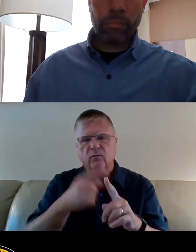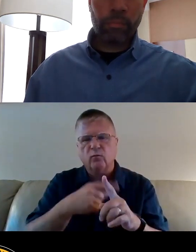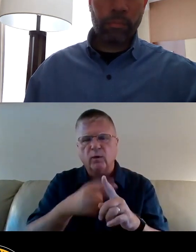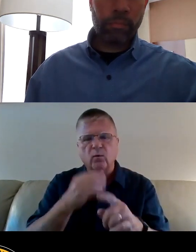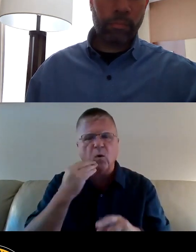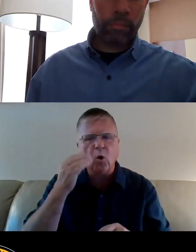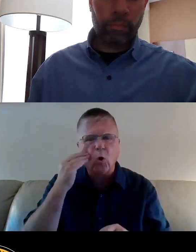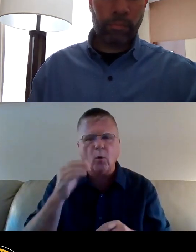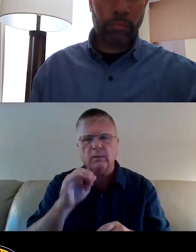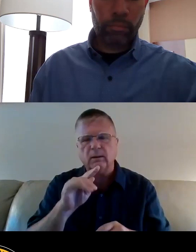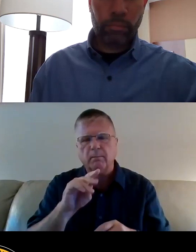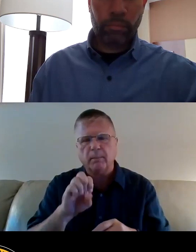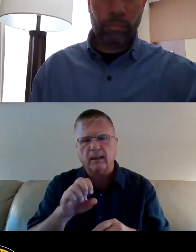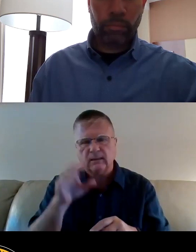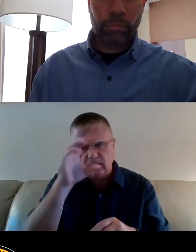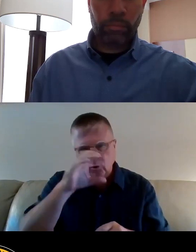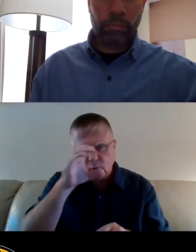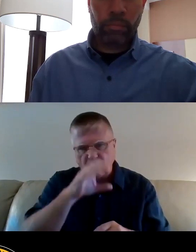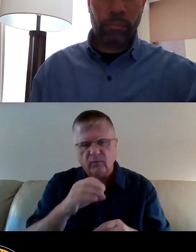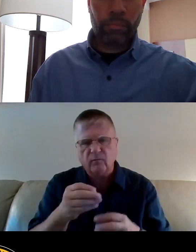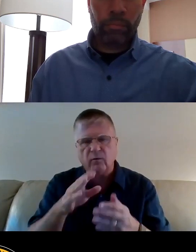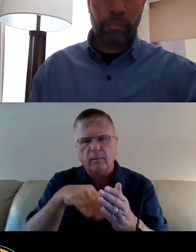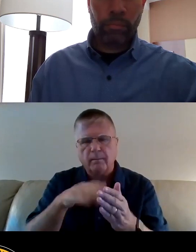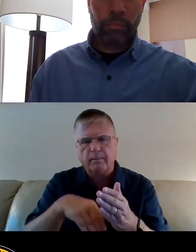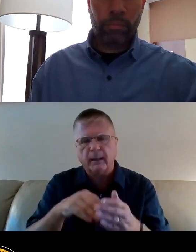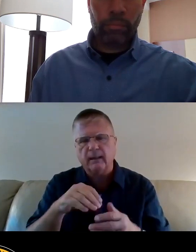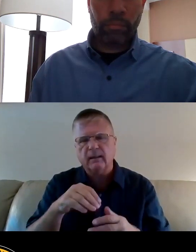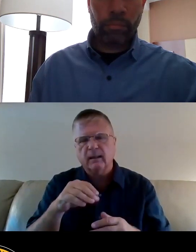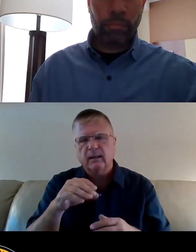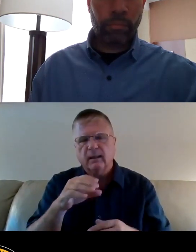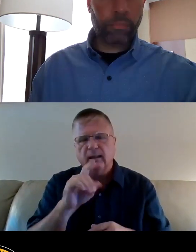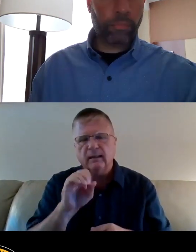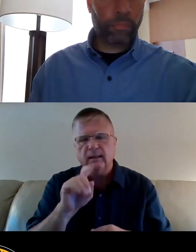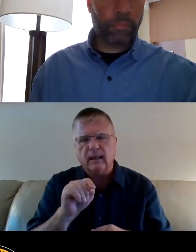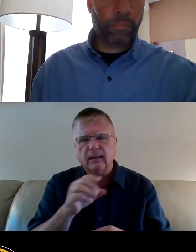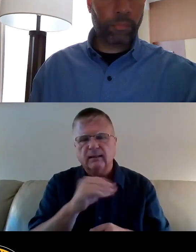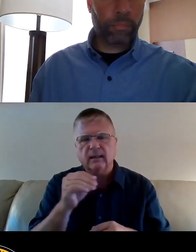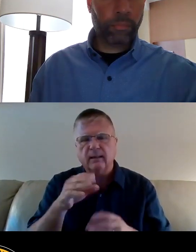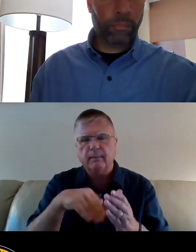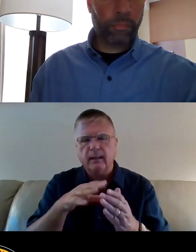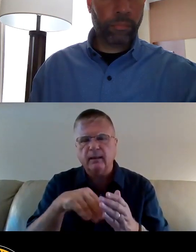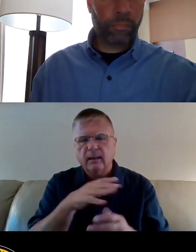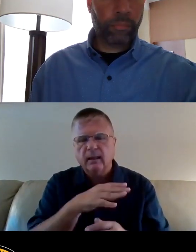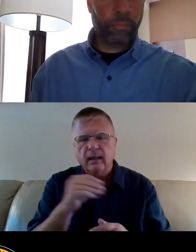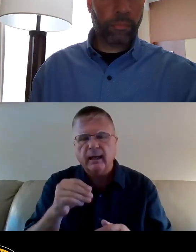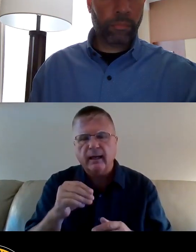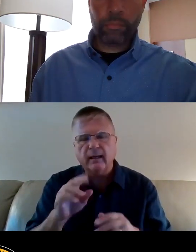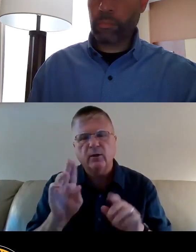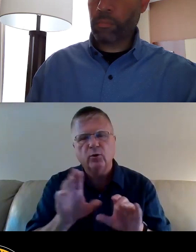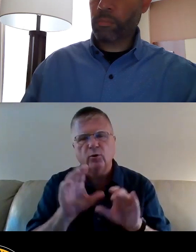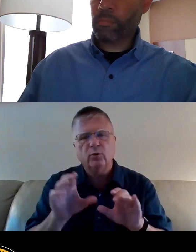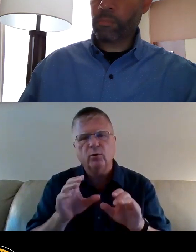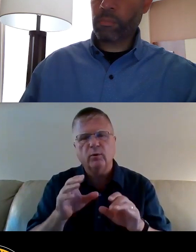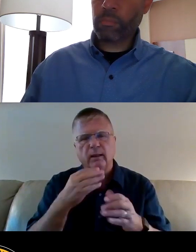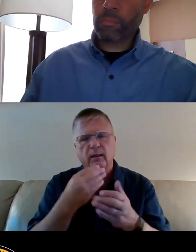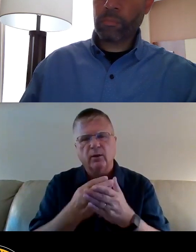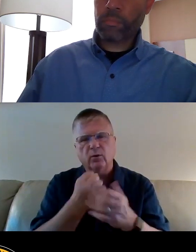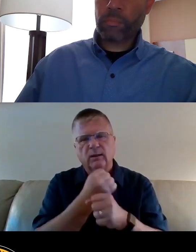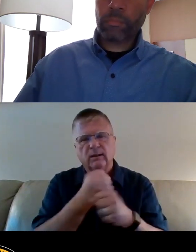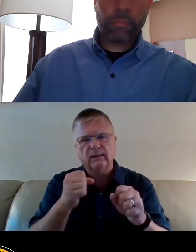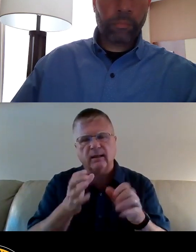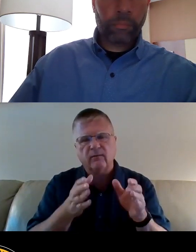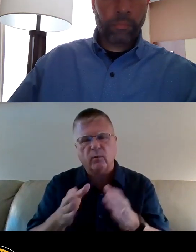paint, dust, and soil, ensuring renovations and repairs permitted by the city are done in a lead-safe manner, finally conducting lead-safe